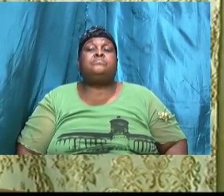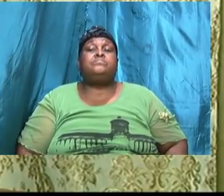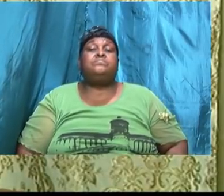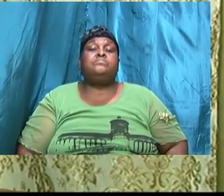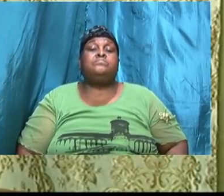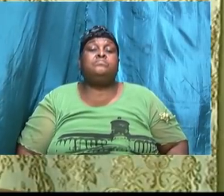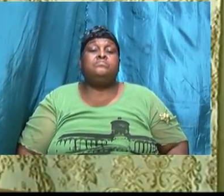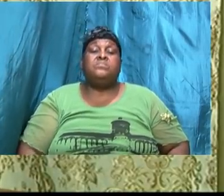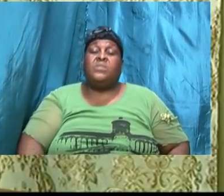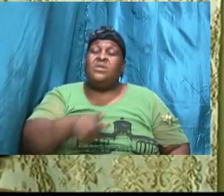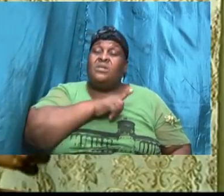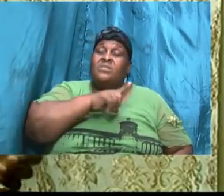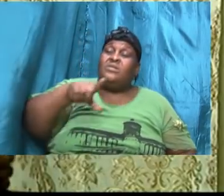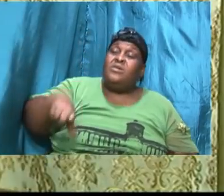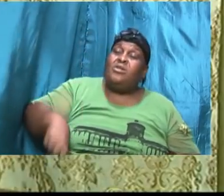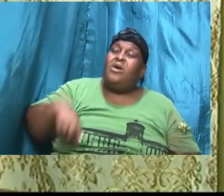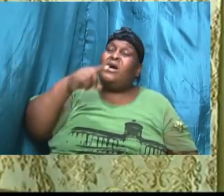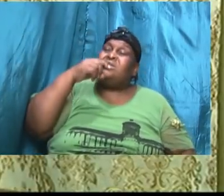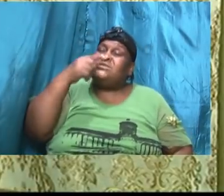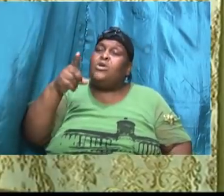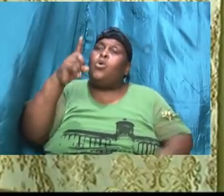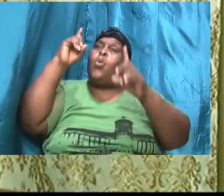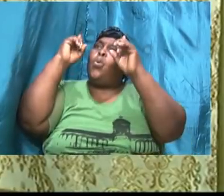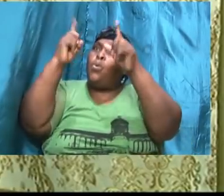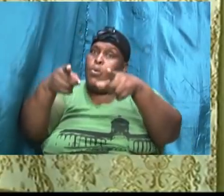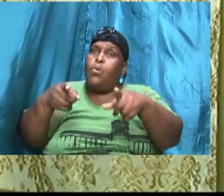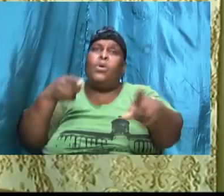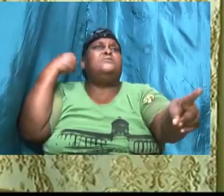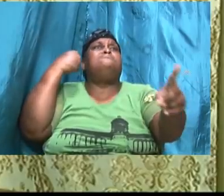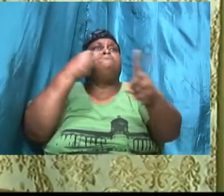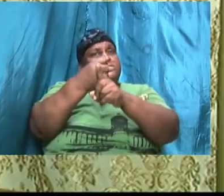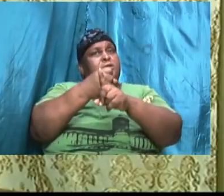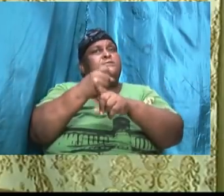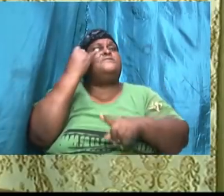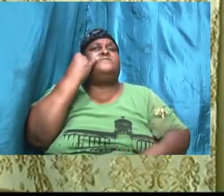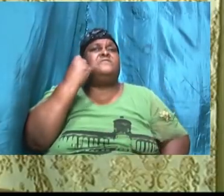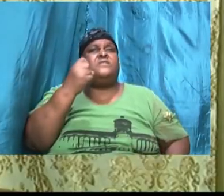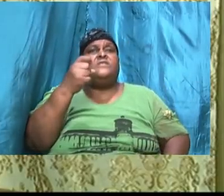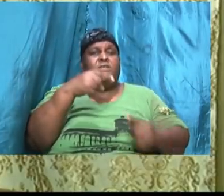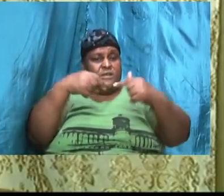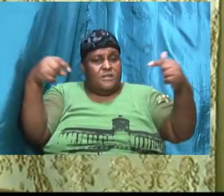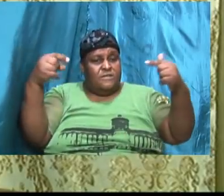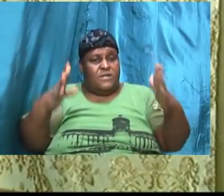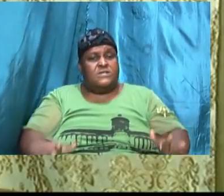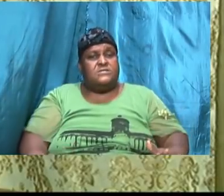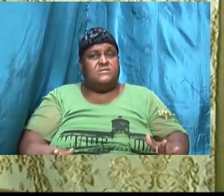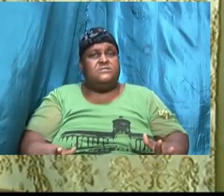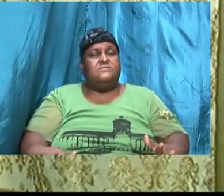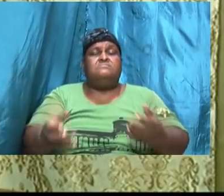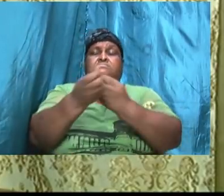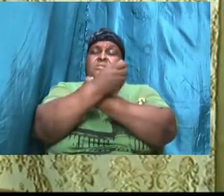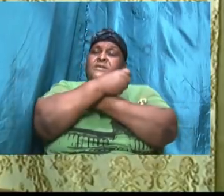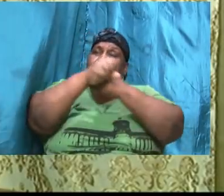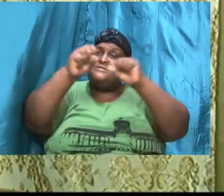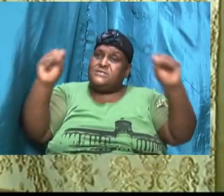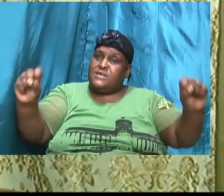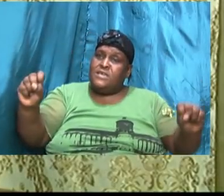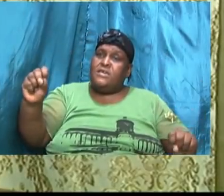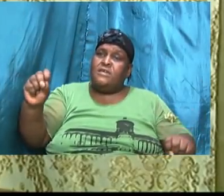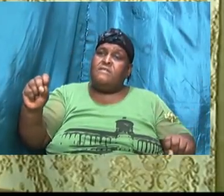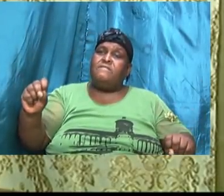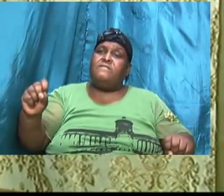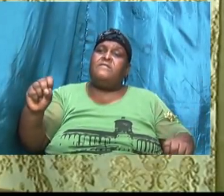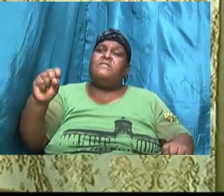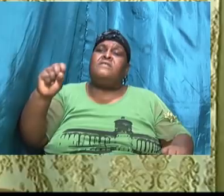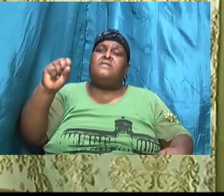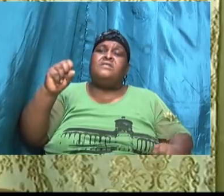so the Lord said to him go attack the Philistine and save Keilah the Lord responded